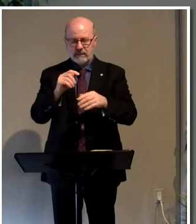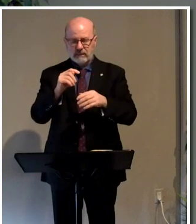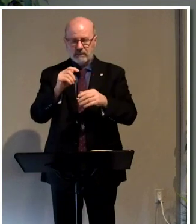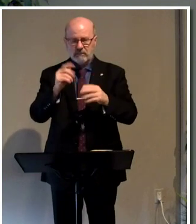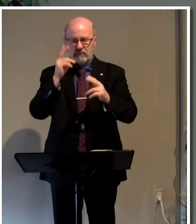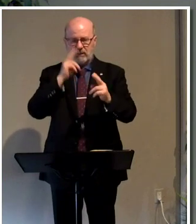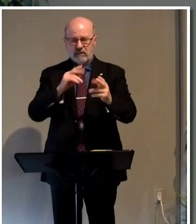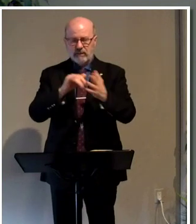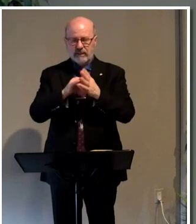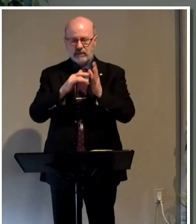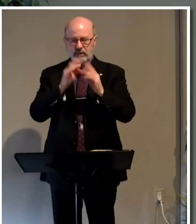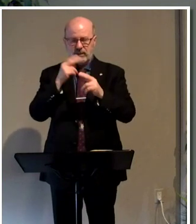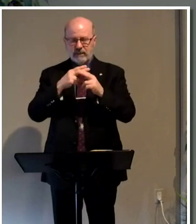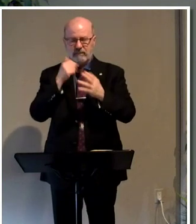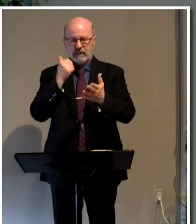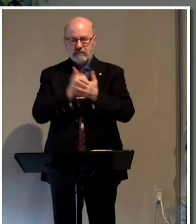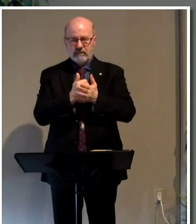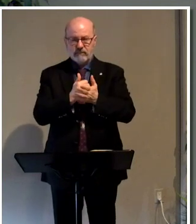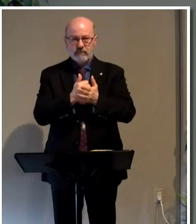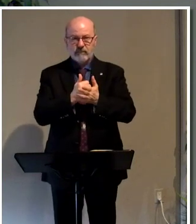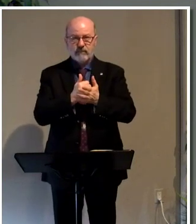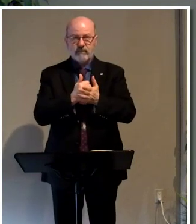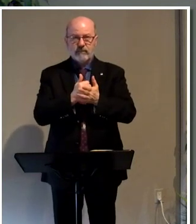you'd be honored in that. In Jesus' name, amen. We think about.